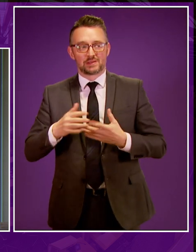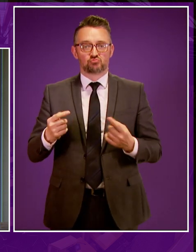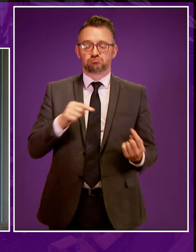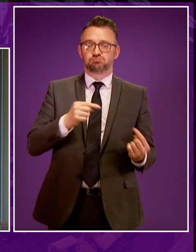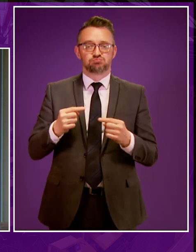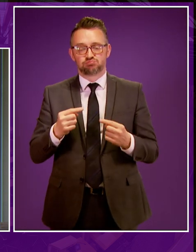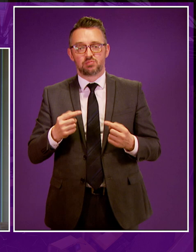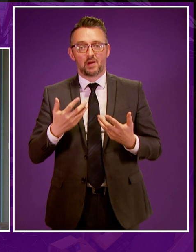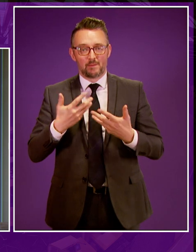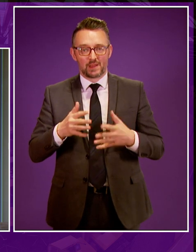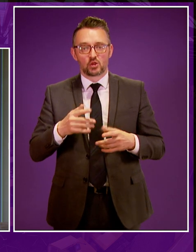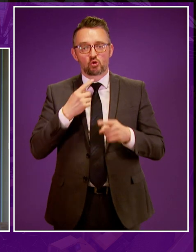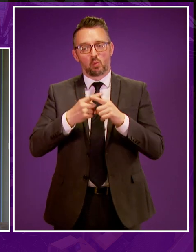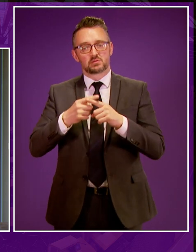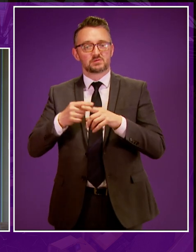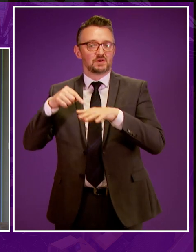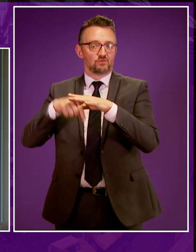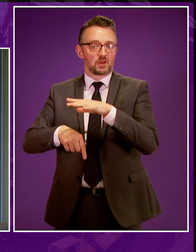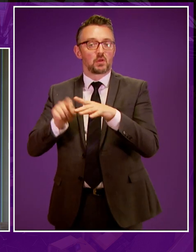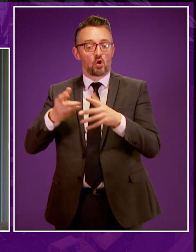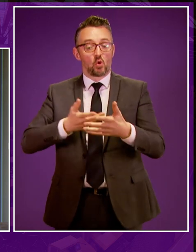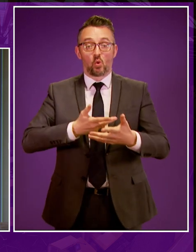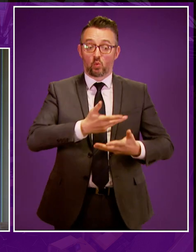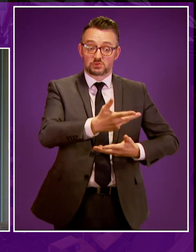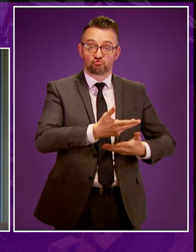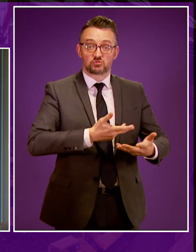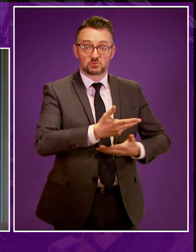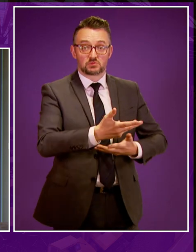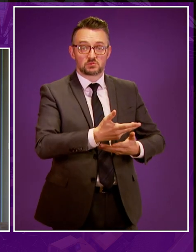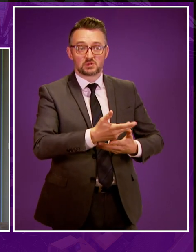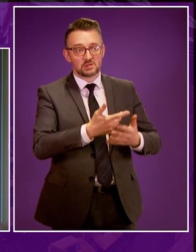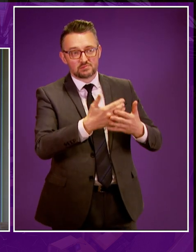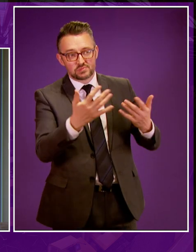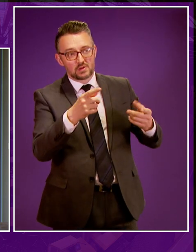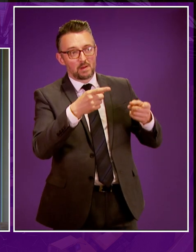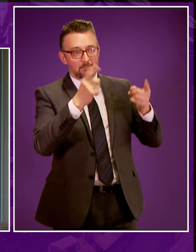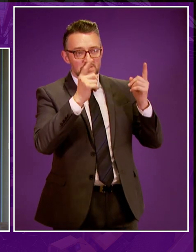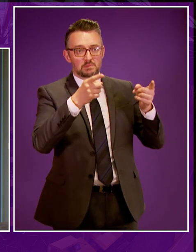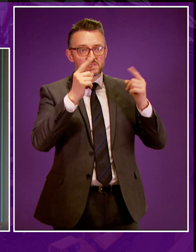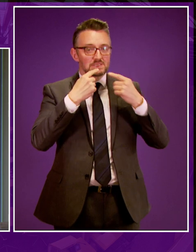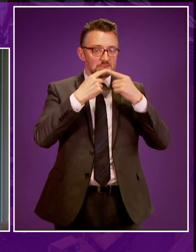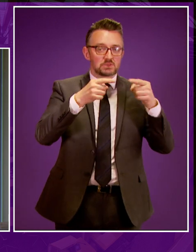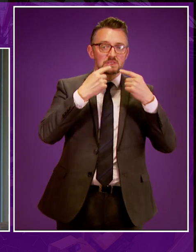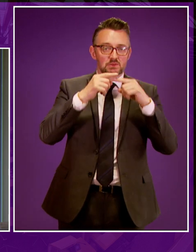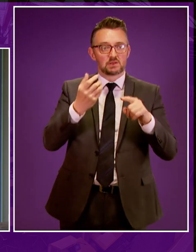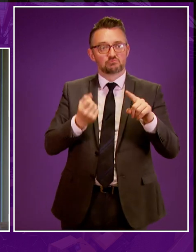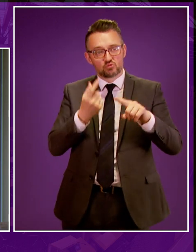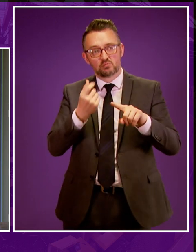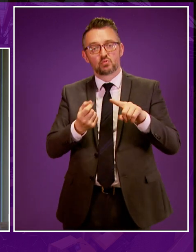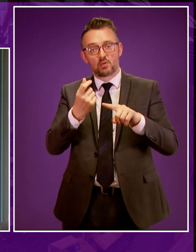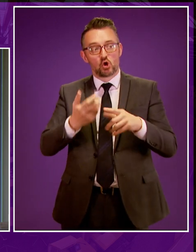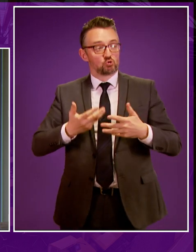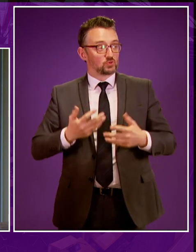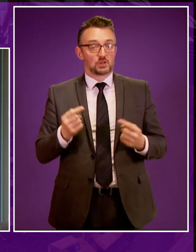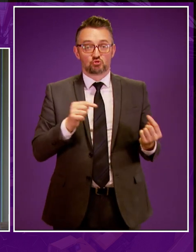on unconventional oil and gas. However, the consultation process, the various ministerial statements along the way, and